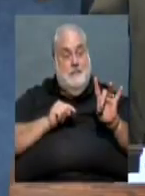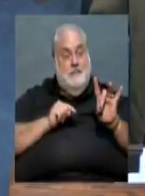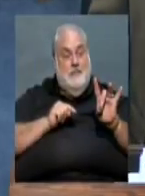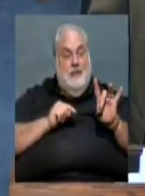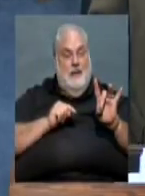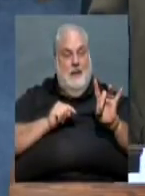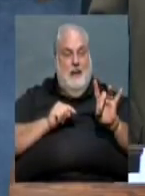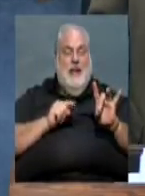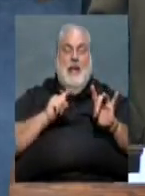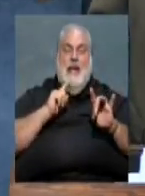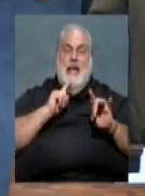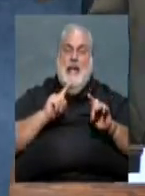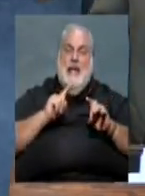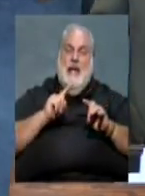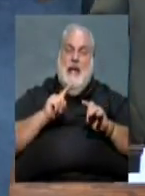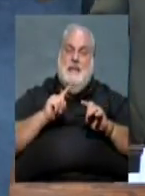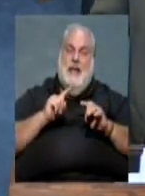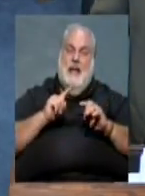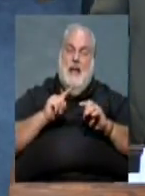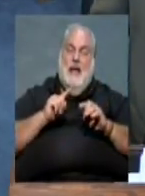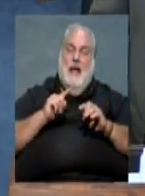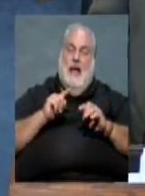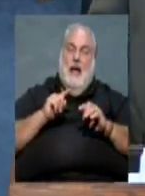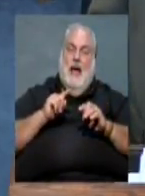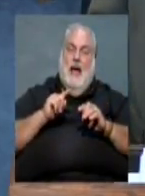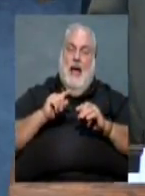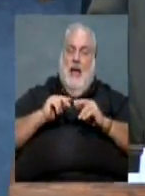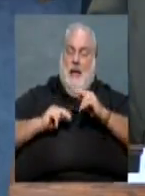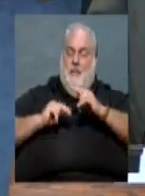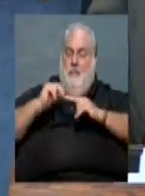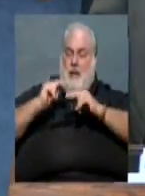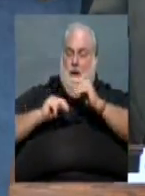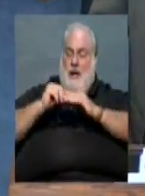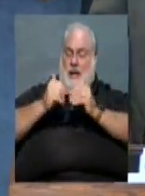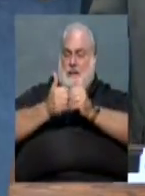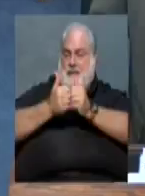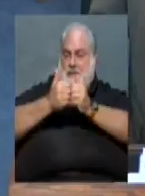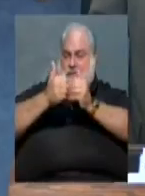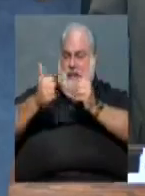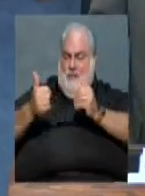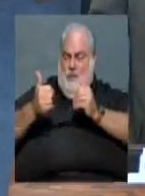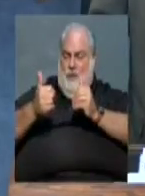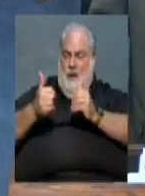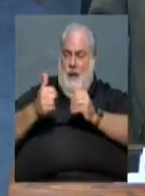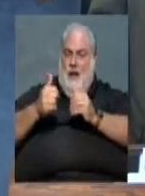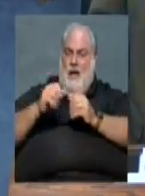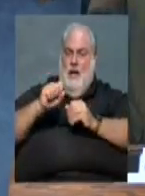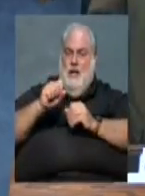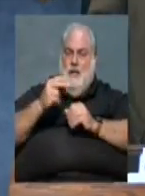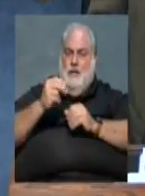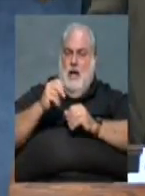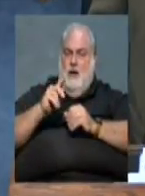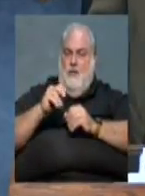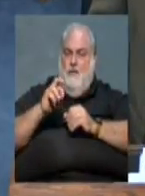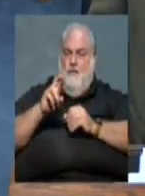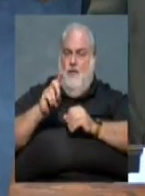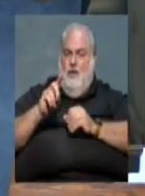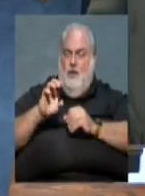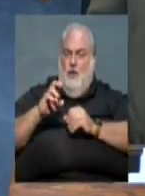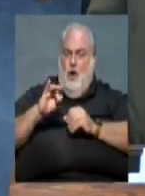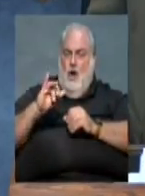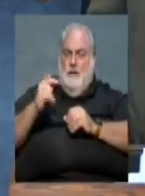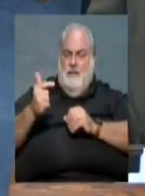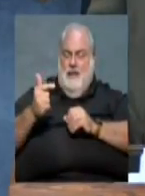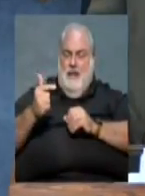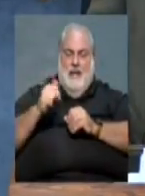out parcels at Shackelford Crossings. And the request is to revise the